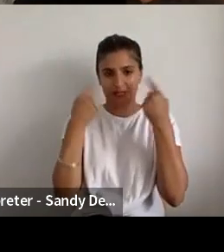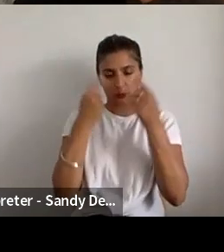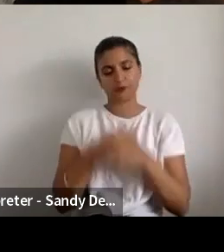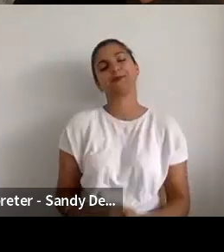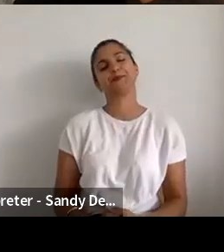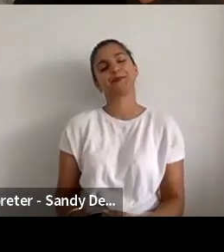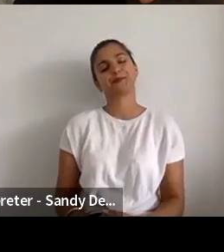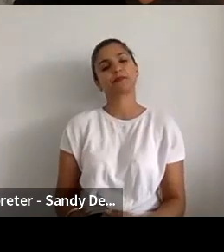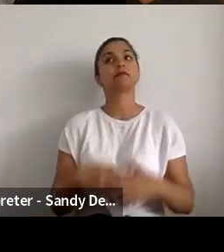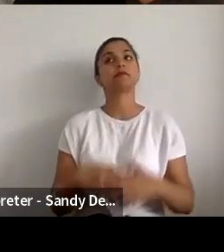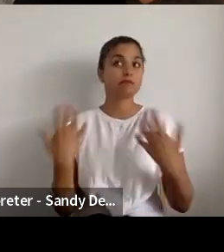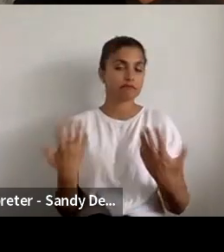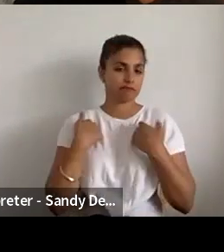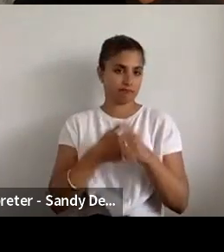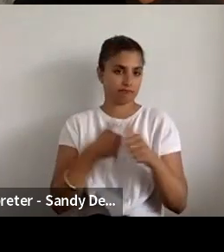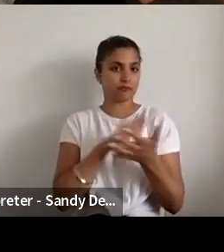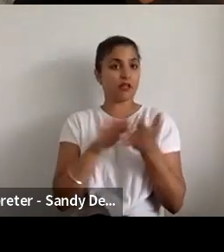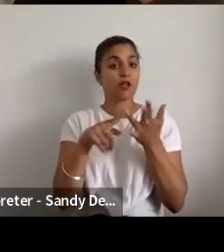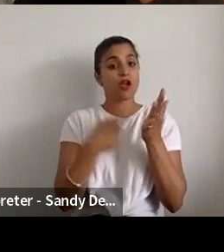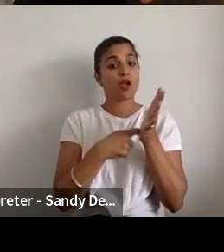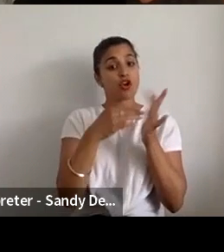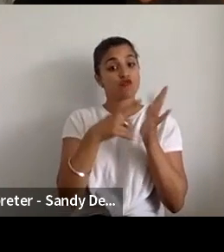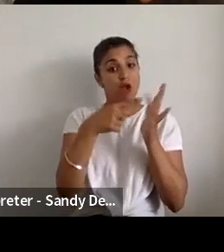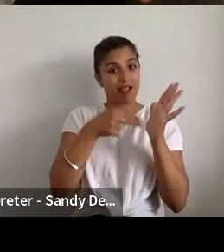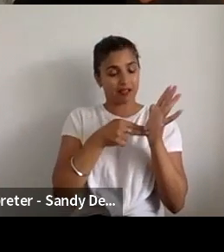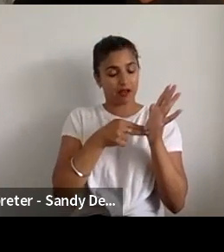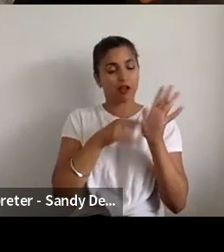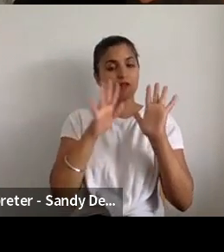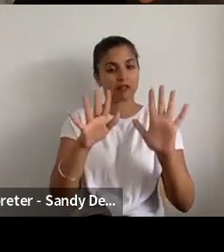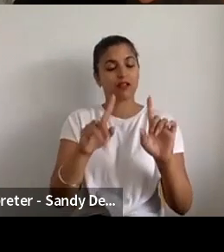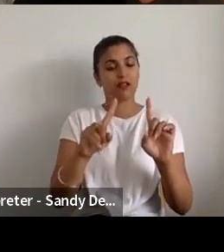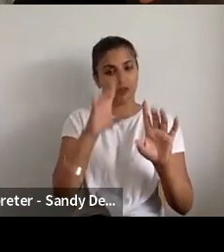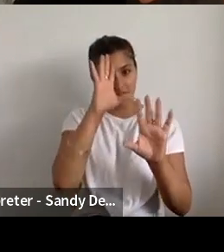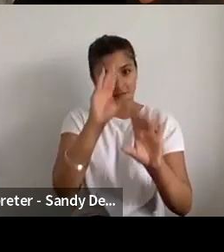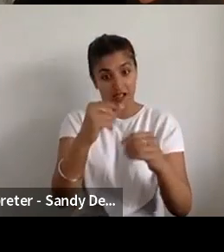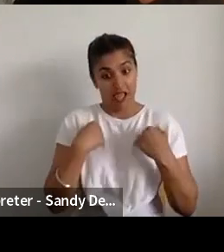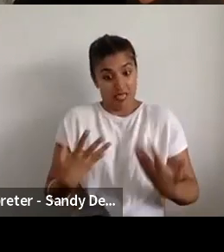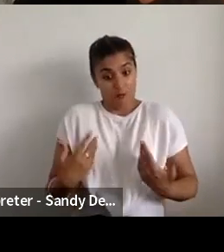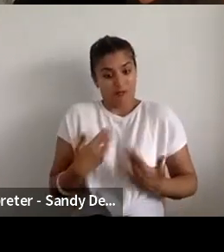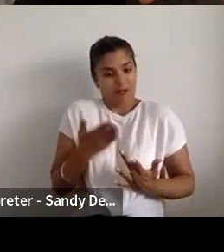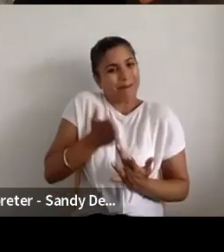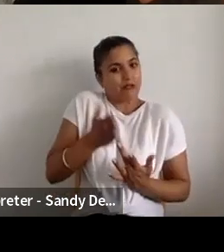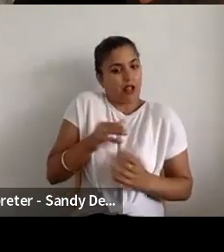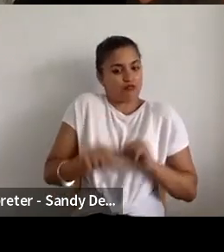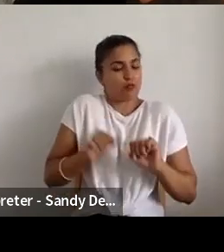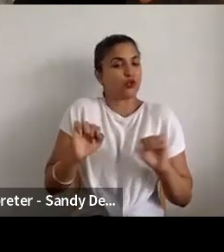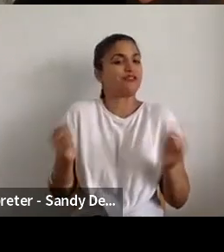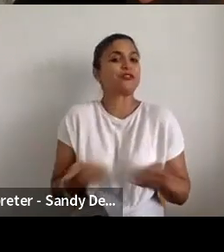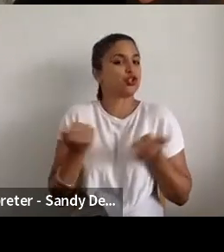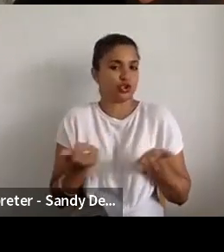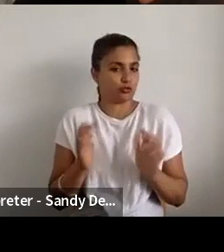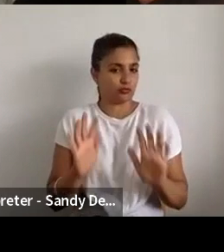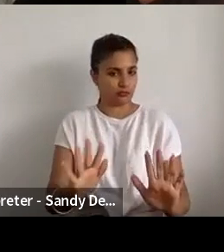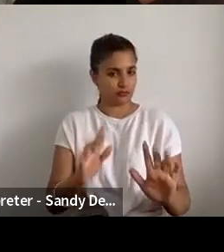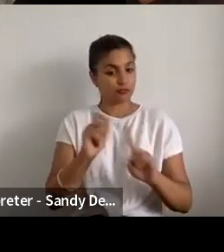So yeah, Horizon, I should probably start sort of caveating to say we're right in the middle of this process. We have done selection but we haven't delivered the whole